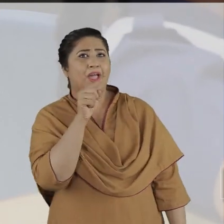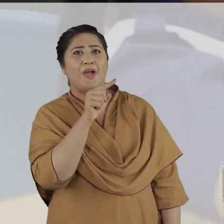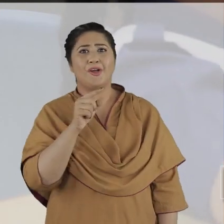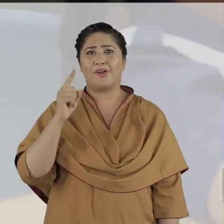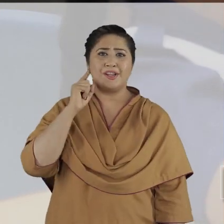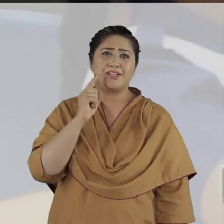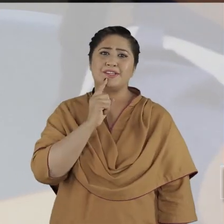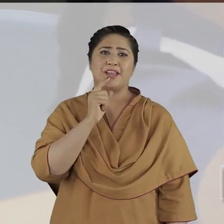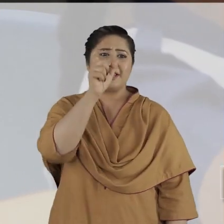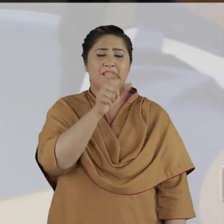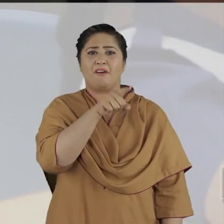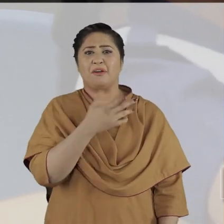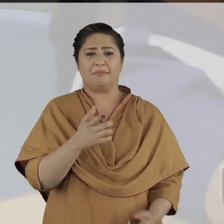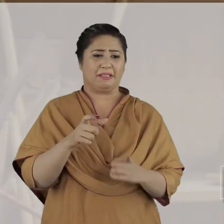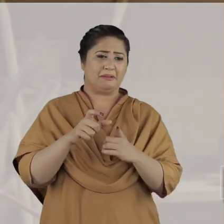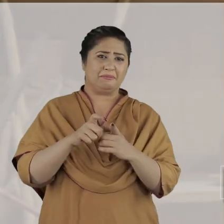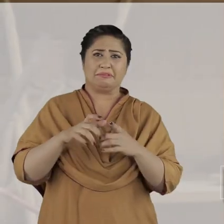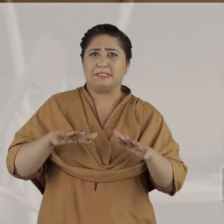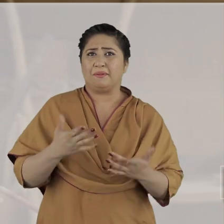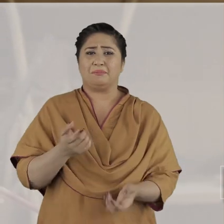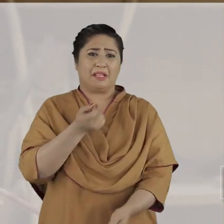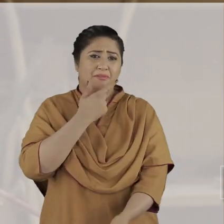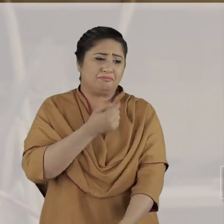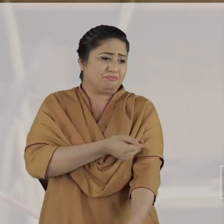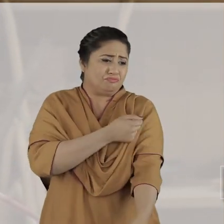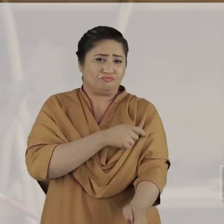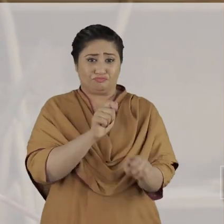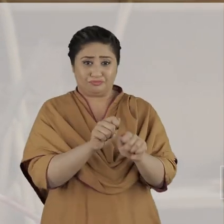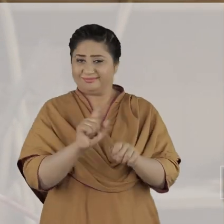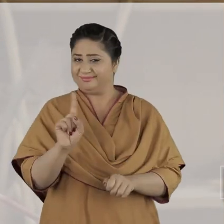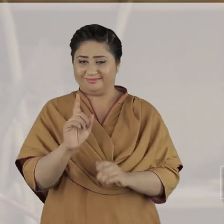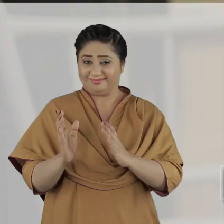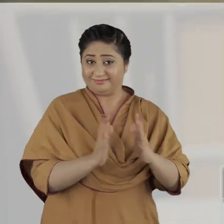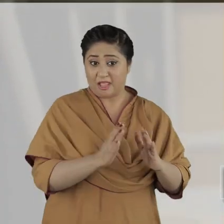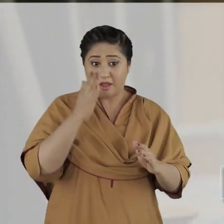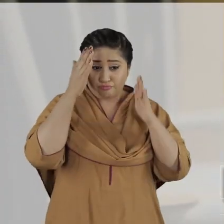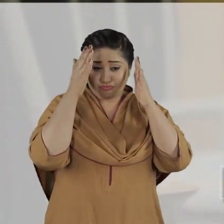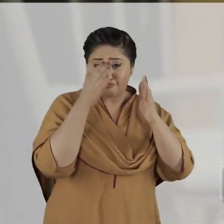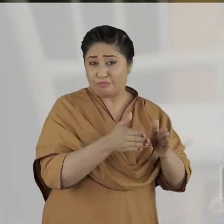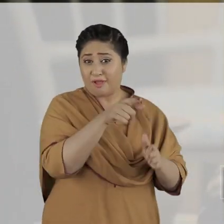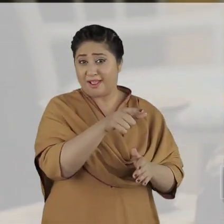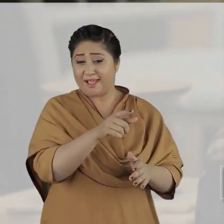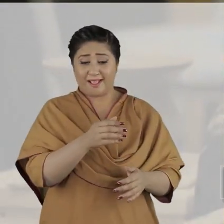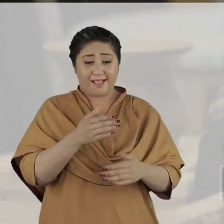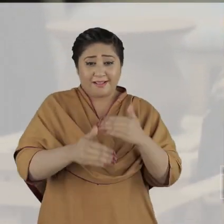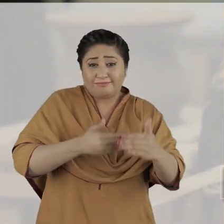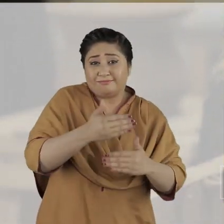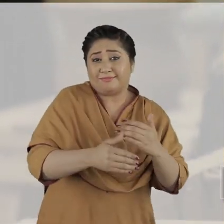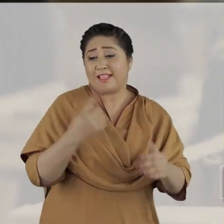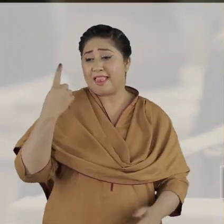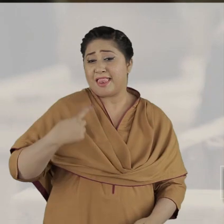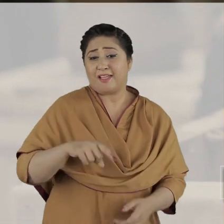a deficit or medical condition in need of repair, more attention should be paid to improving access